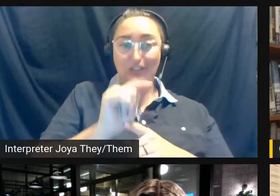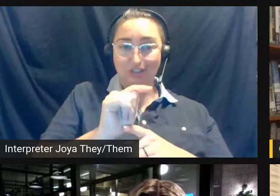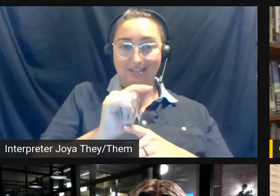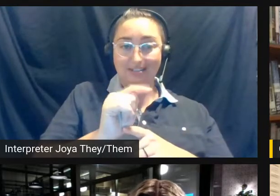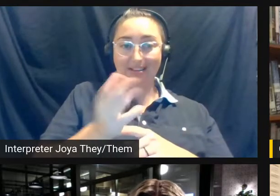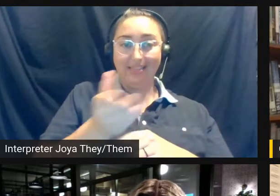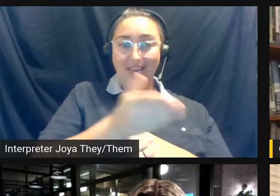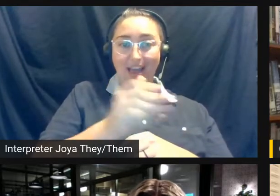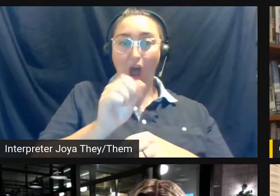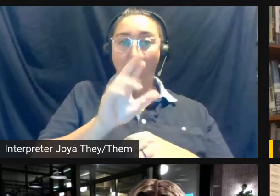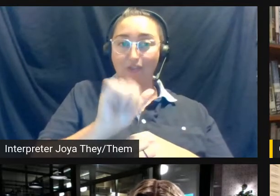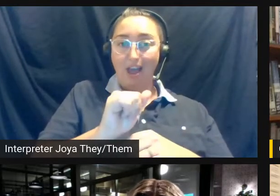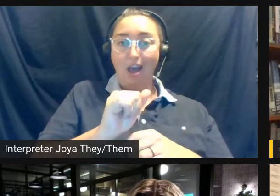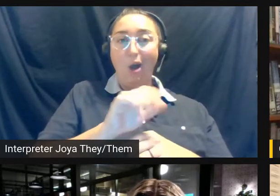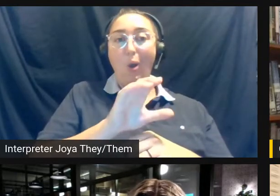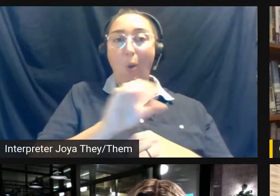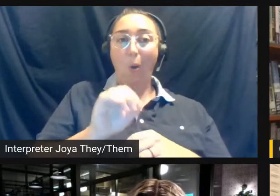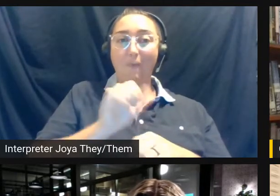ARIA co-founded.